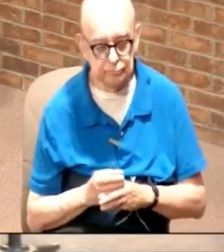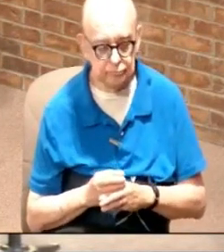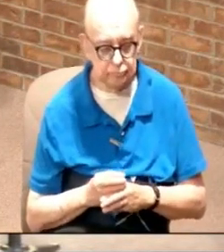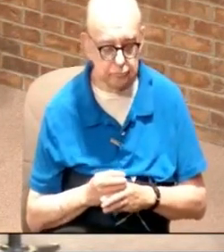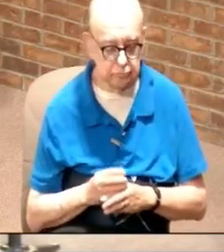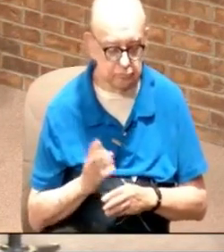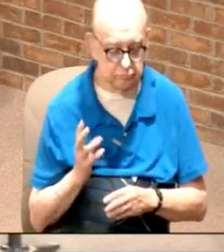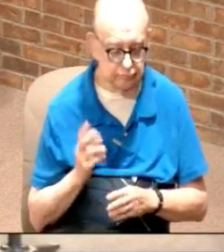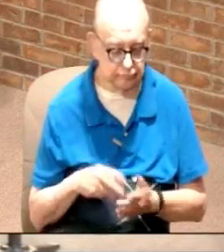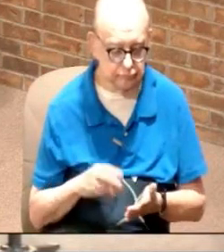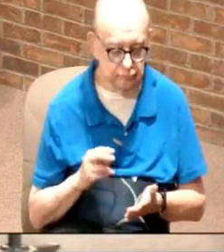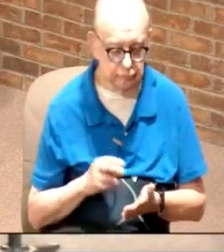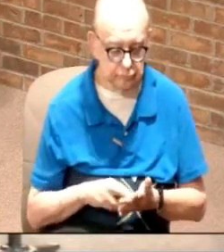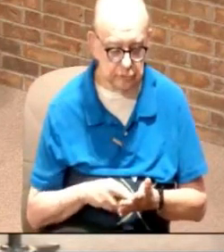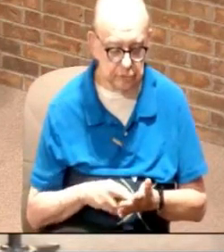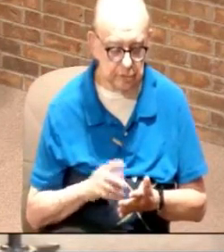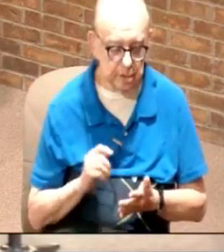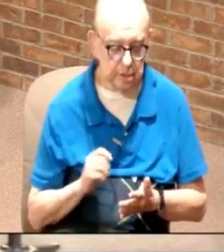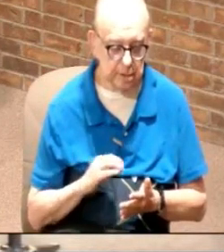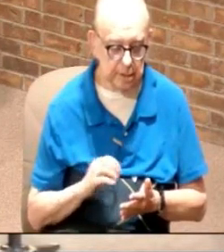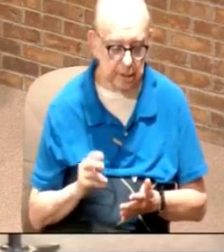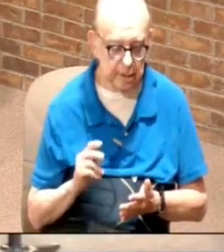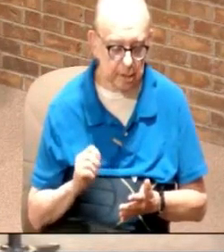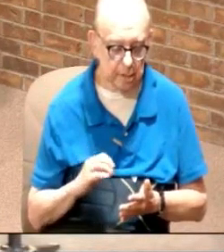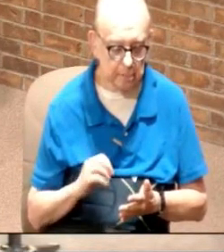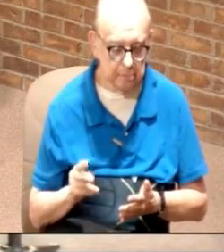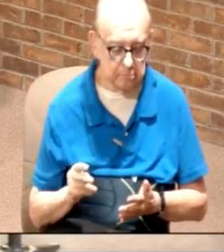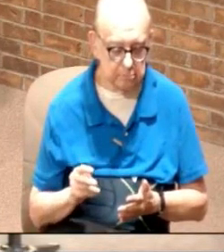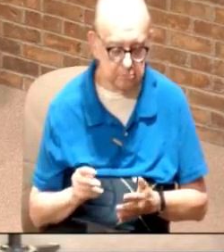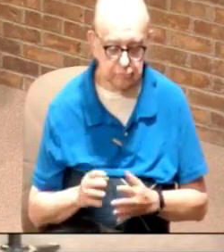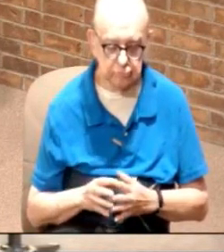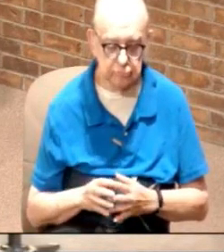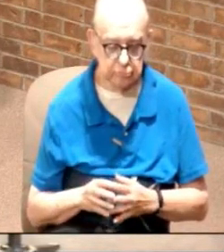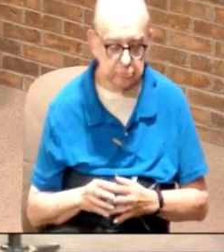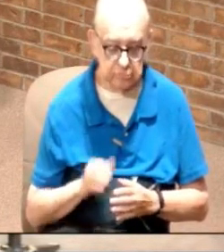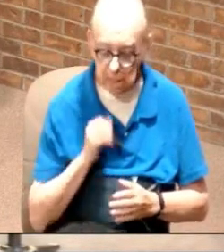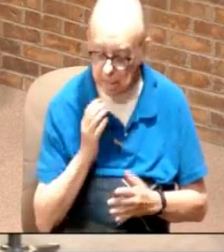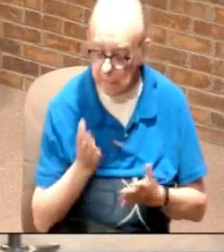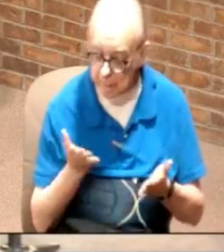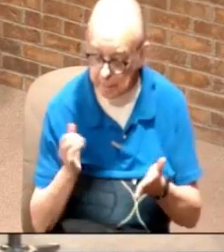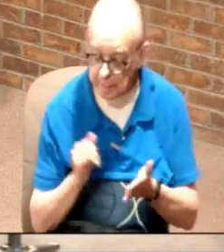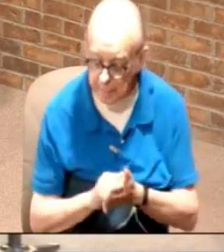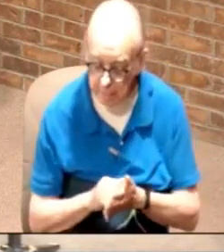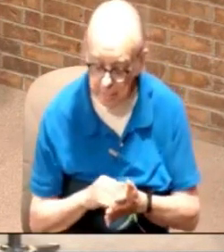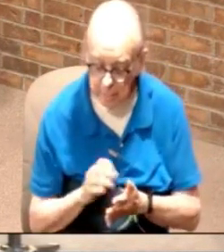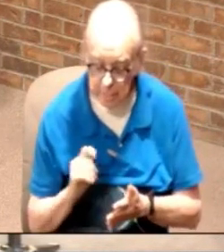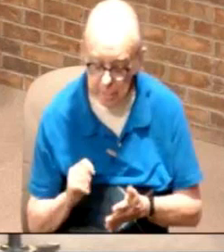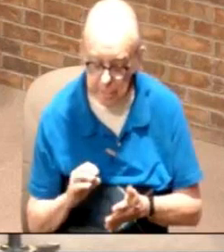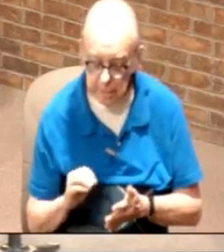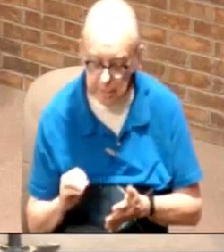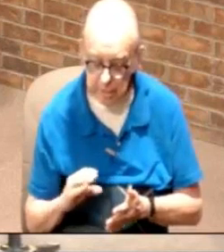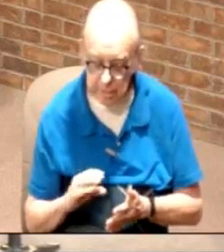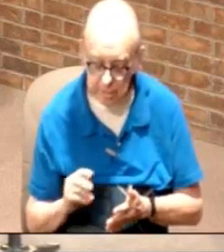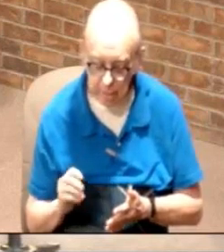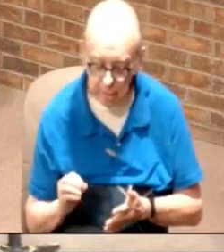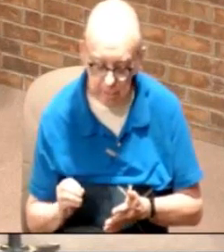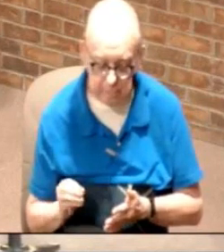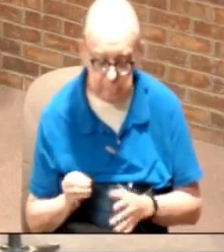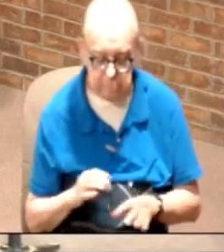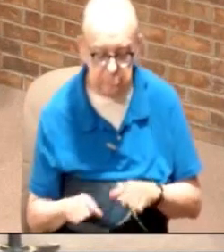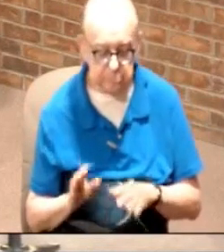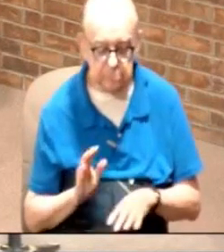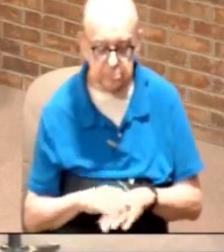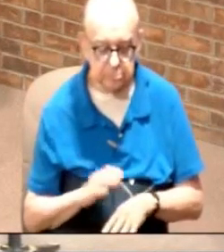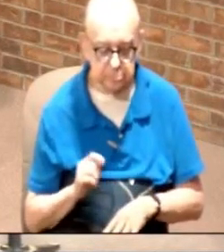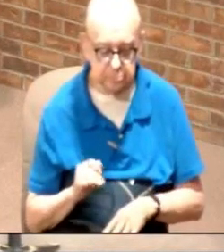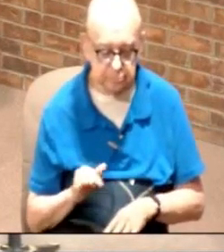you can get up and do it on TikTok okay I wouldn't recommend it okay but do it on